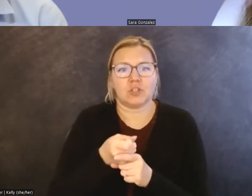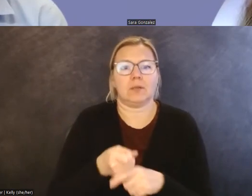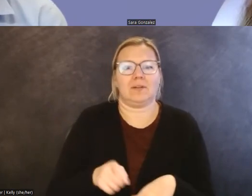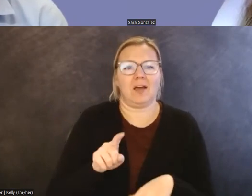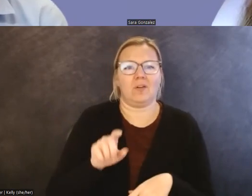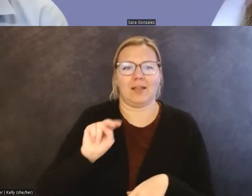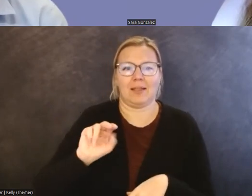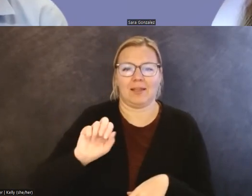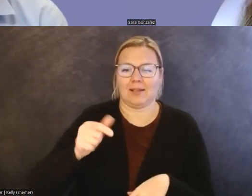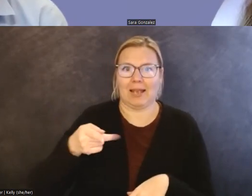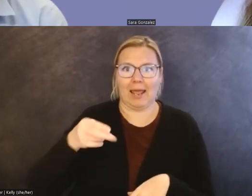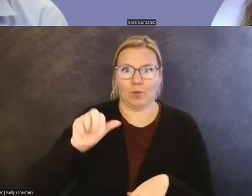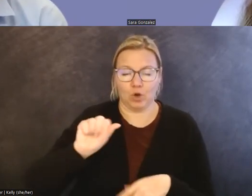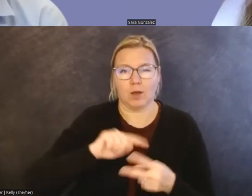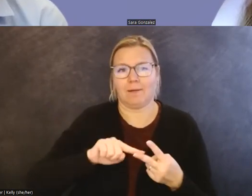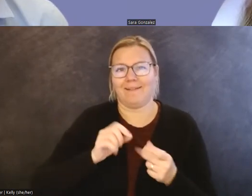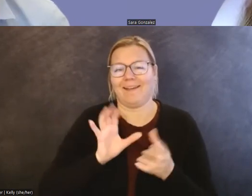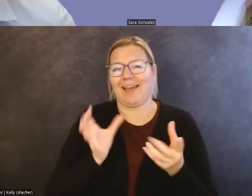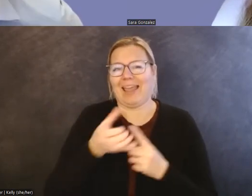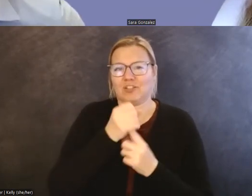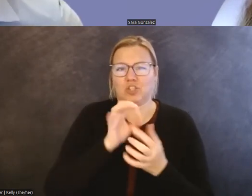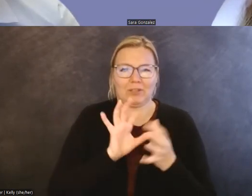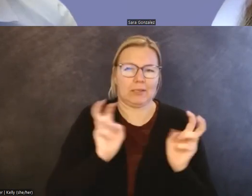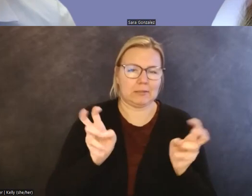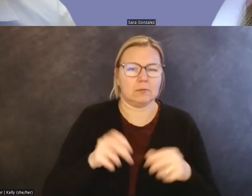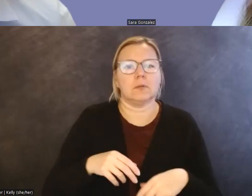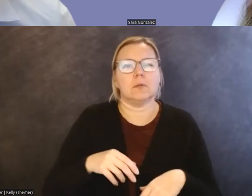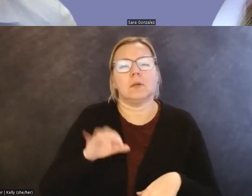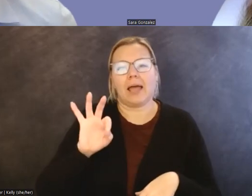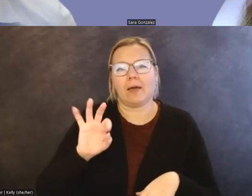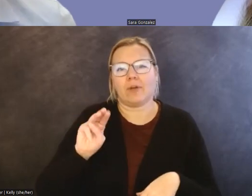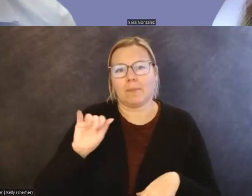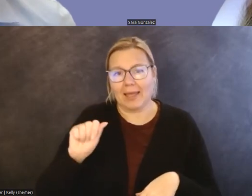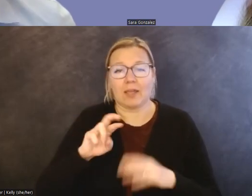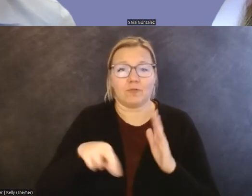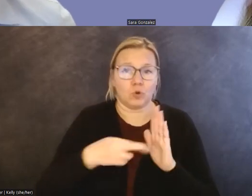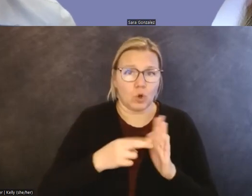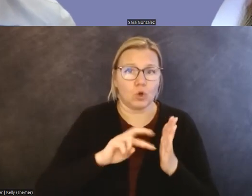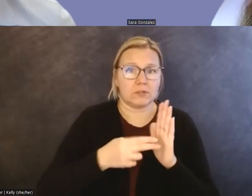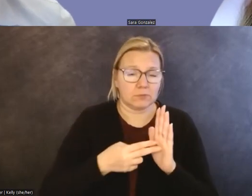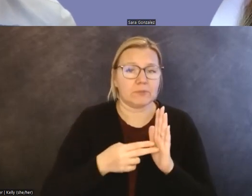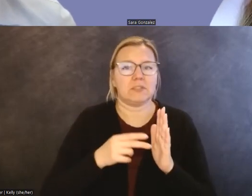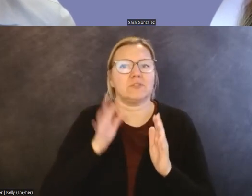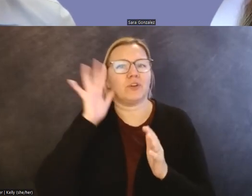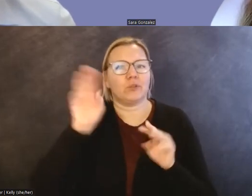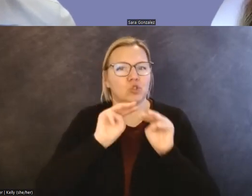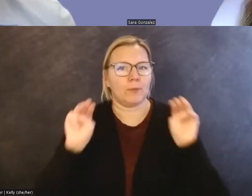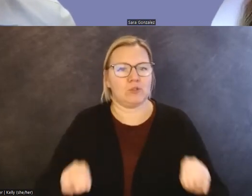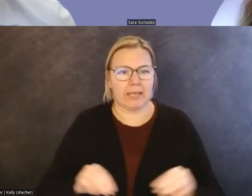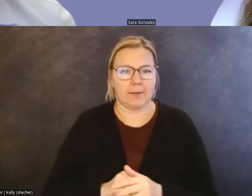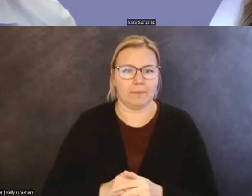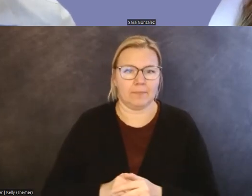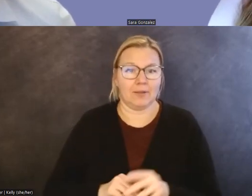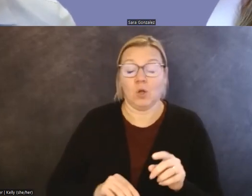release and the FMIA for the roles, purposes and future of museums? That's a big